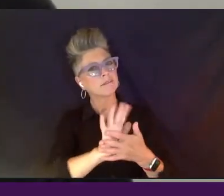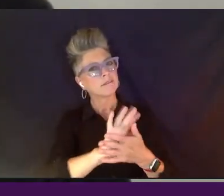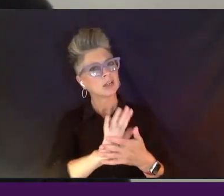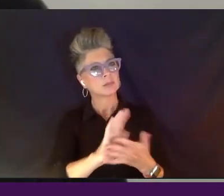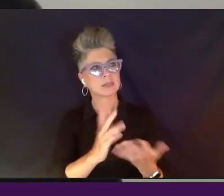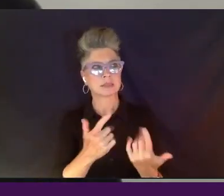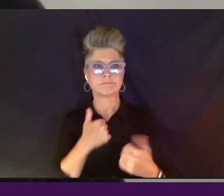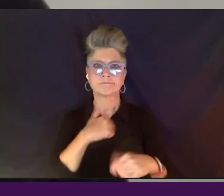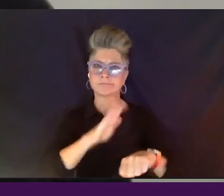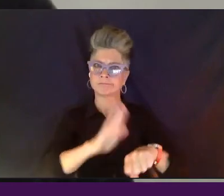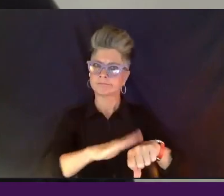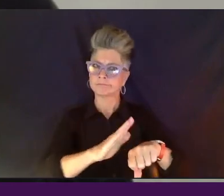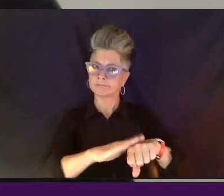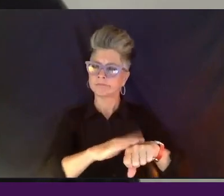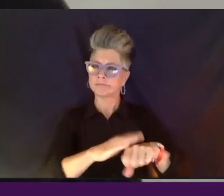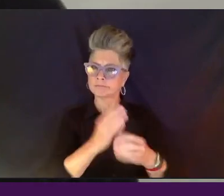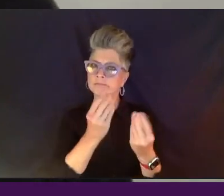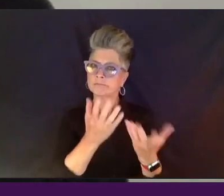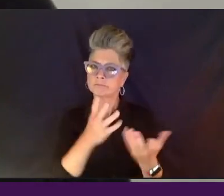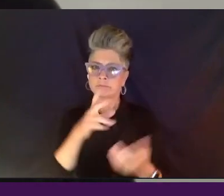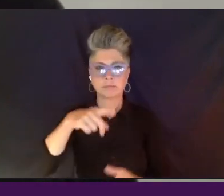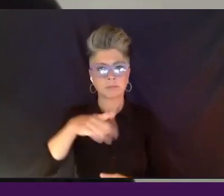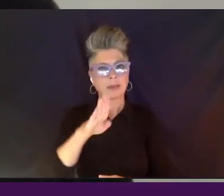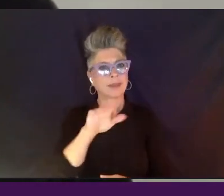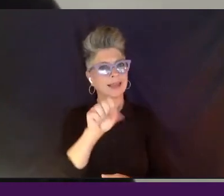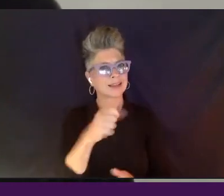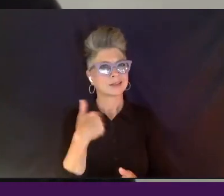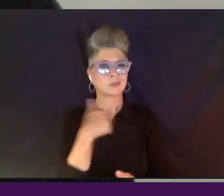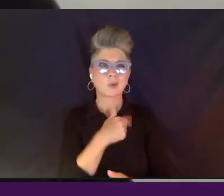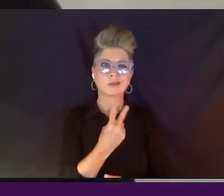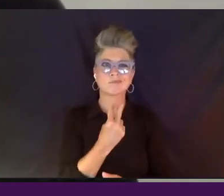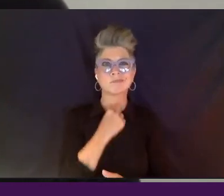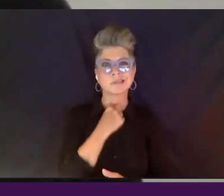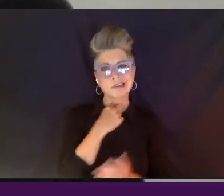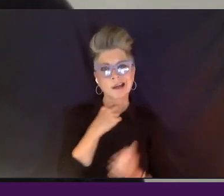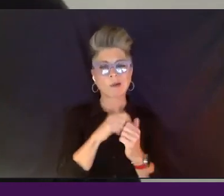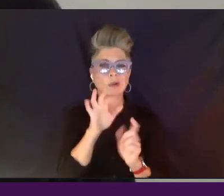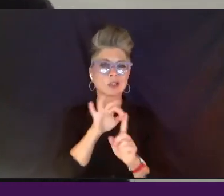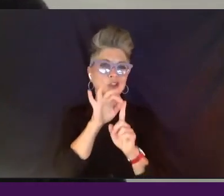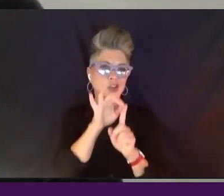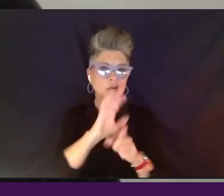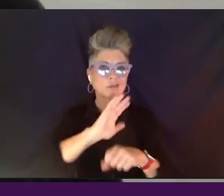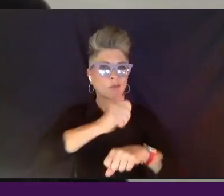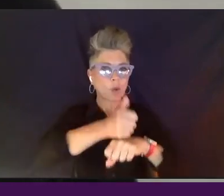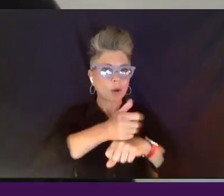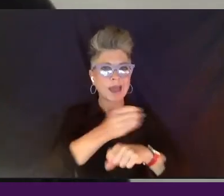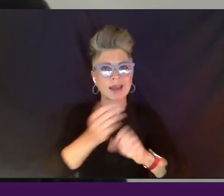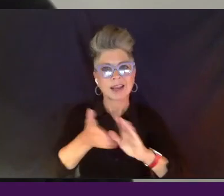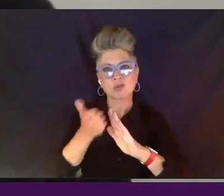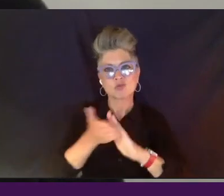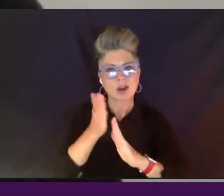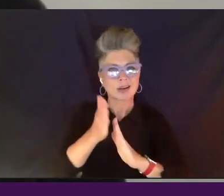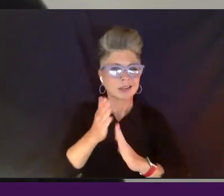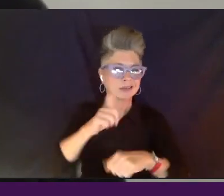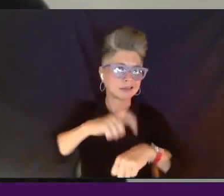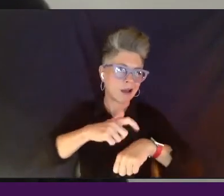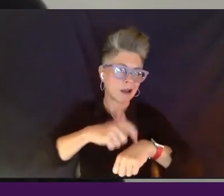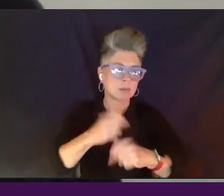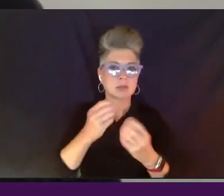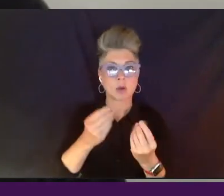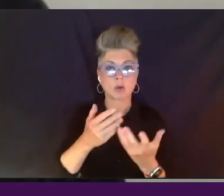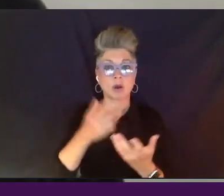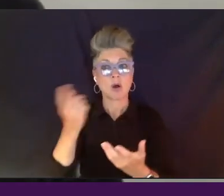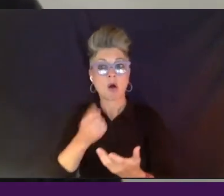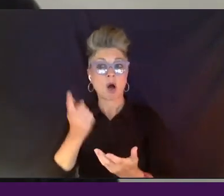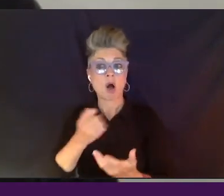people, you know, PBS has different, we're stuck with certain formats and running time. So it's always better to hit us up with a